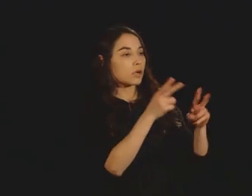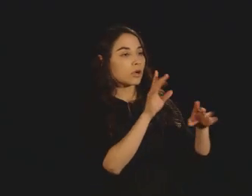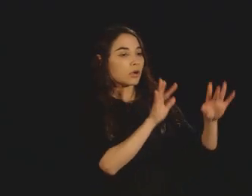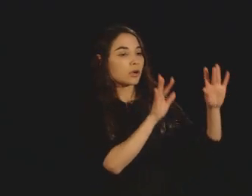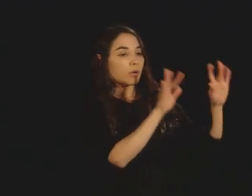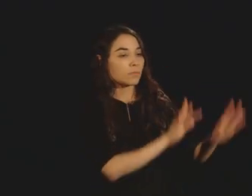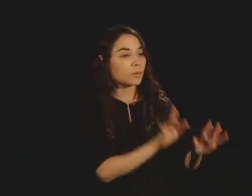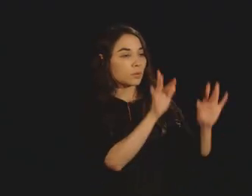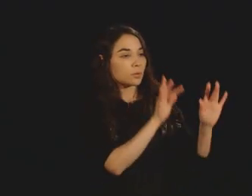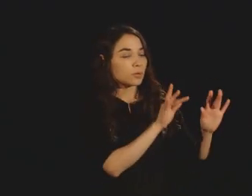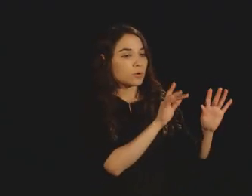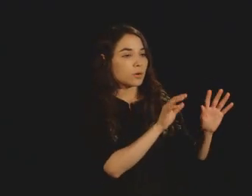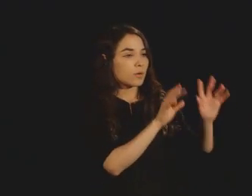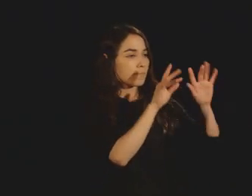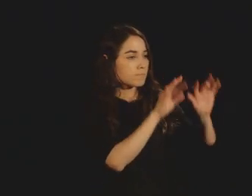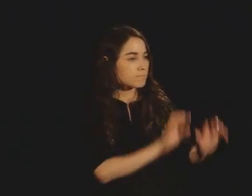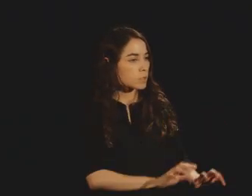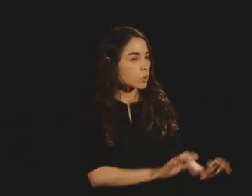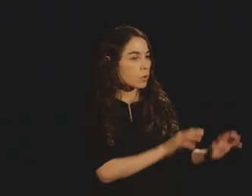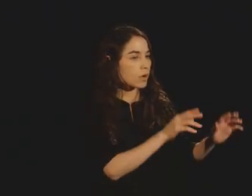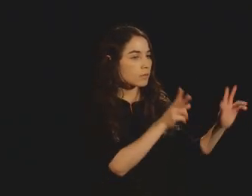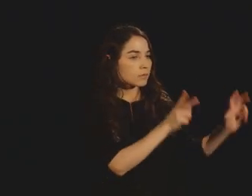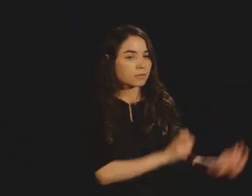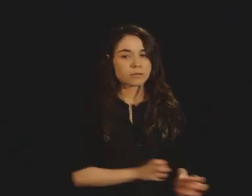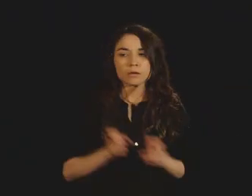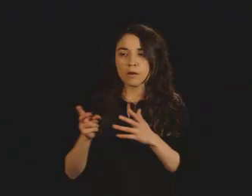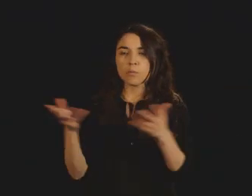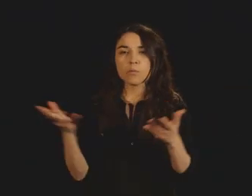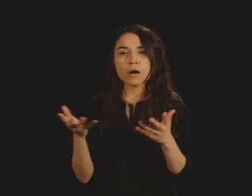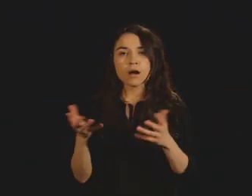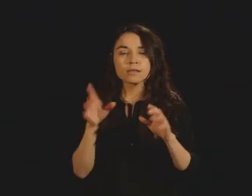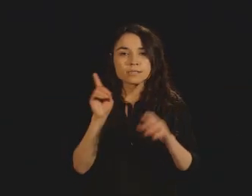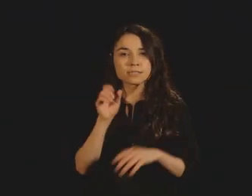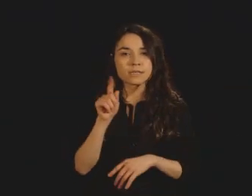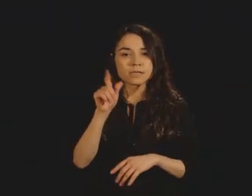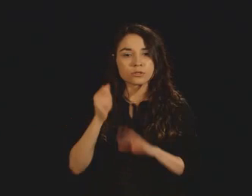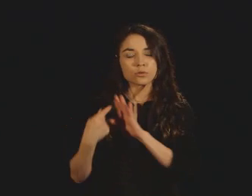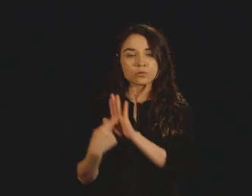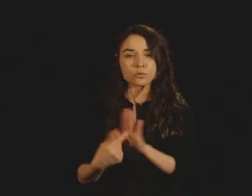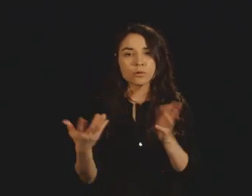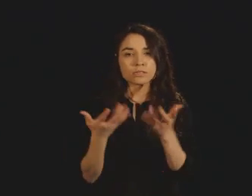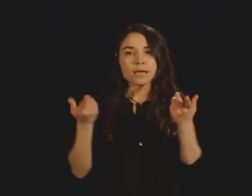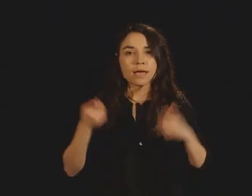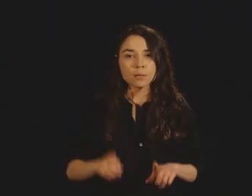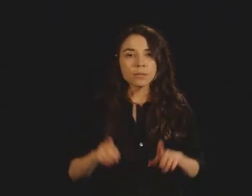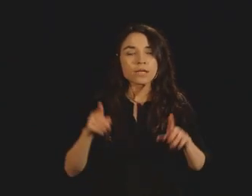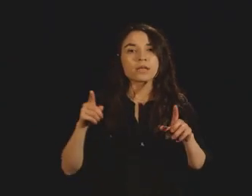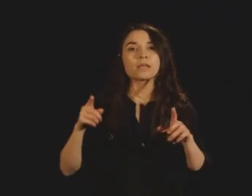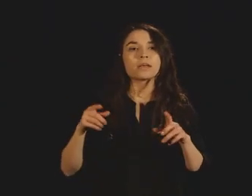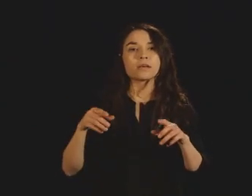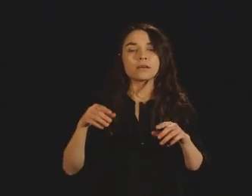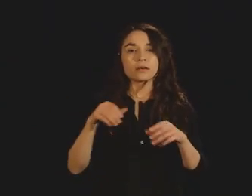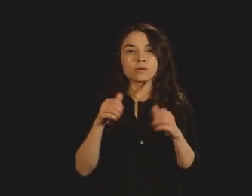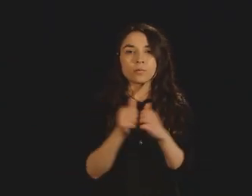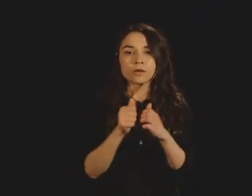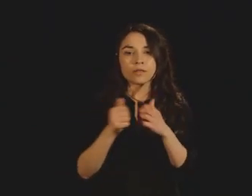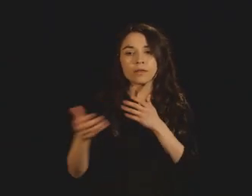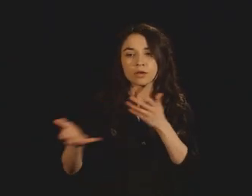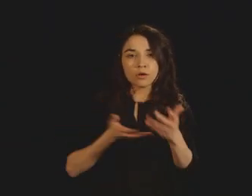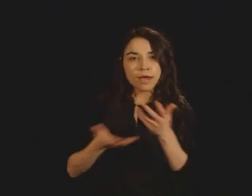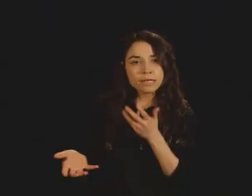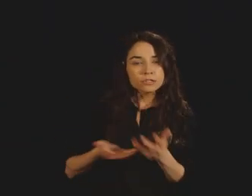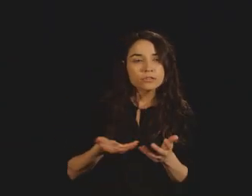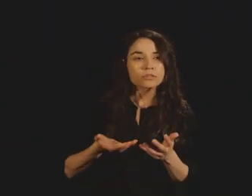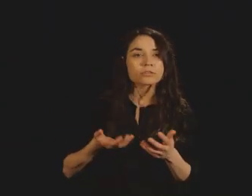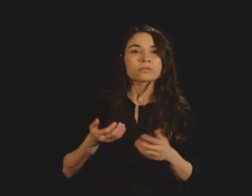and also weather issues. So the second example I'm going to give you takes us down to Earth and this is quite a bit different but